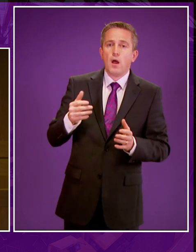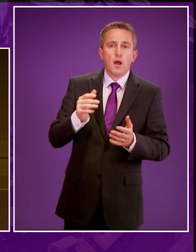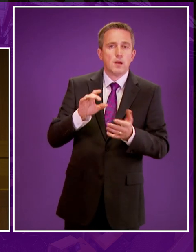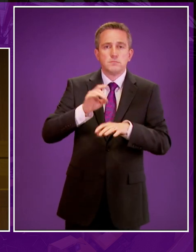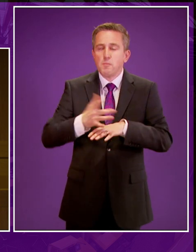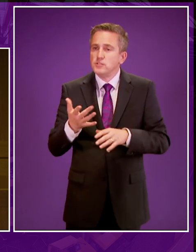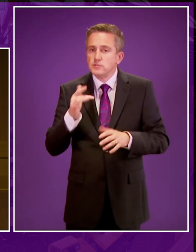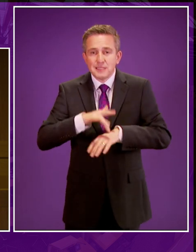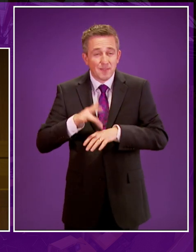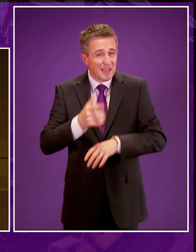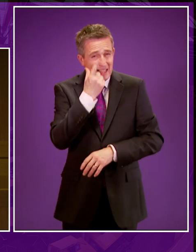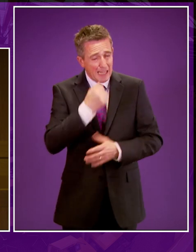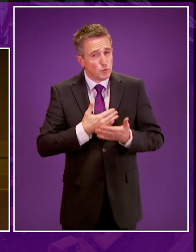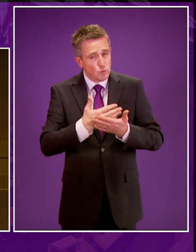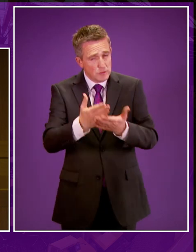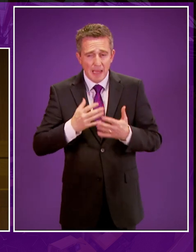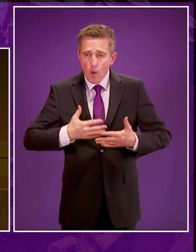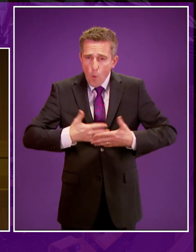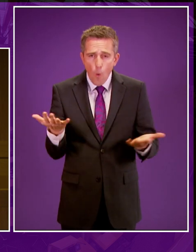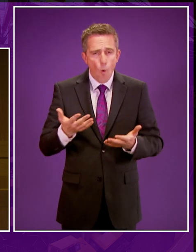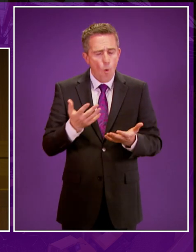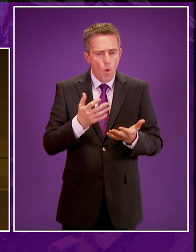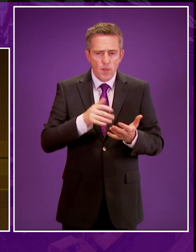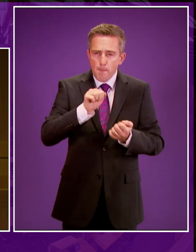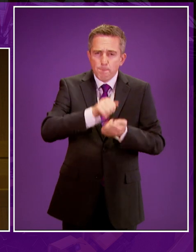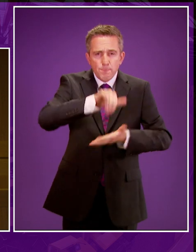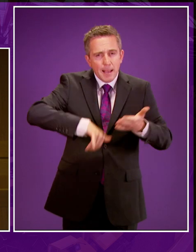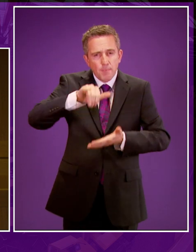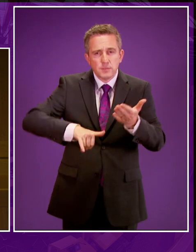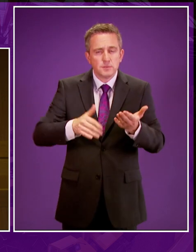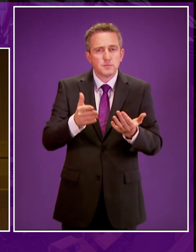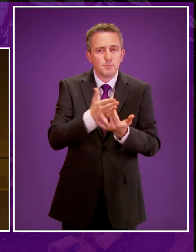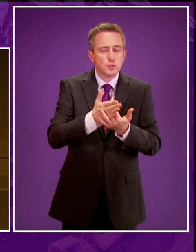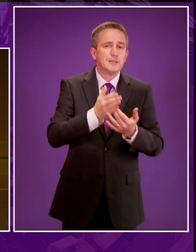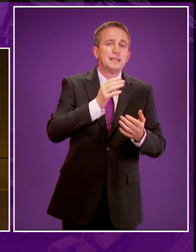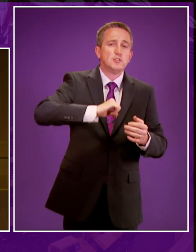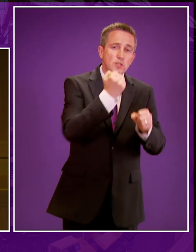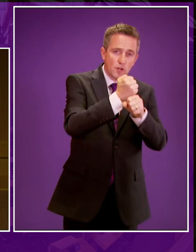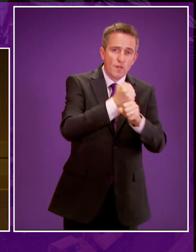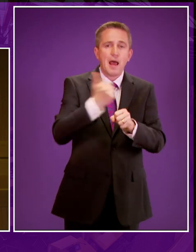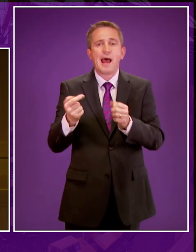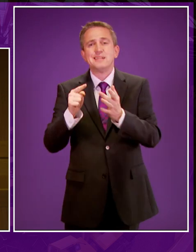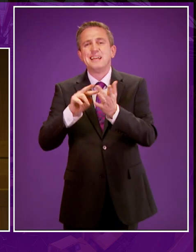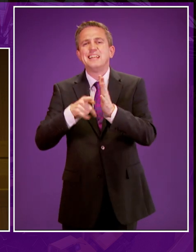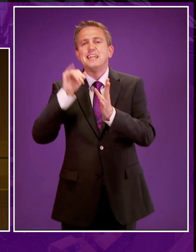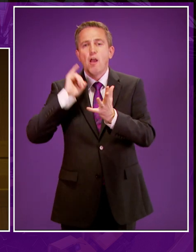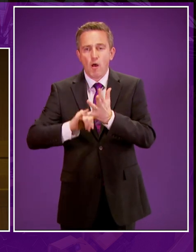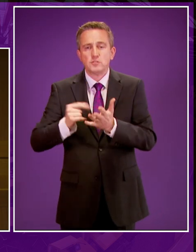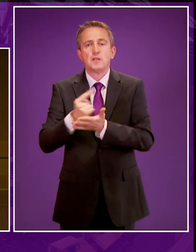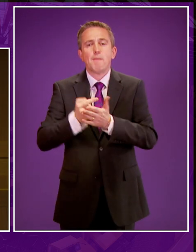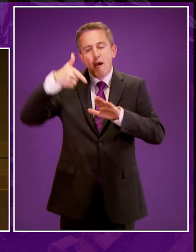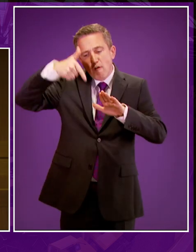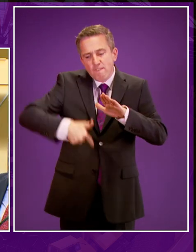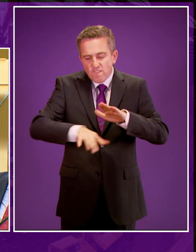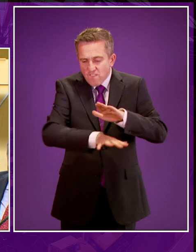will he now release all correspondence between the Scottish Government and INEOS regarding the discussions around fracking?